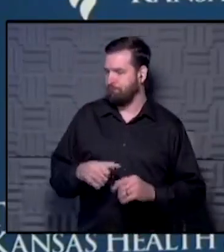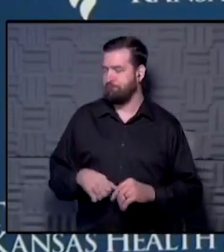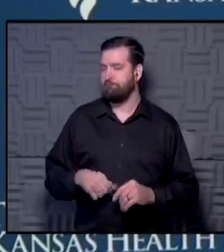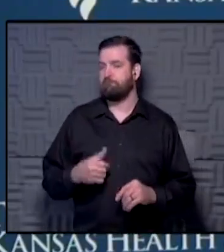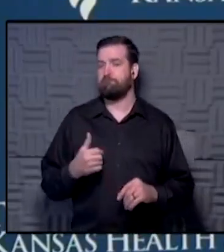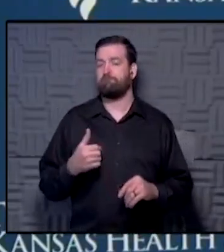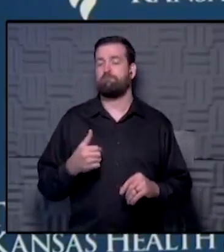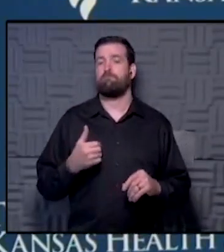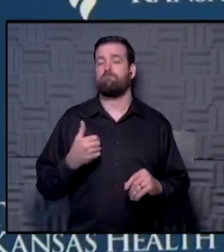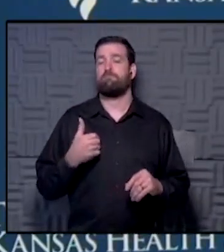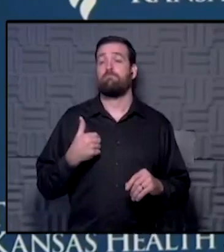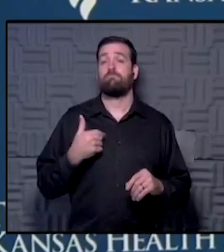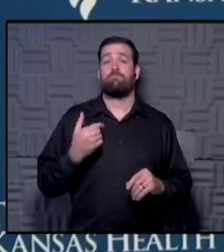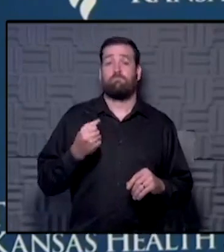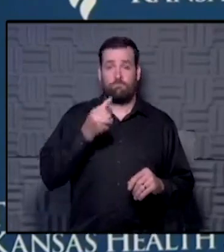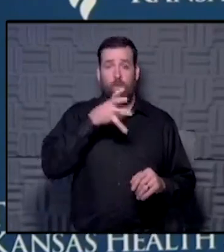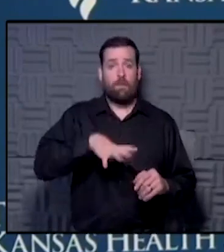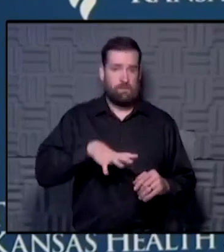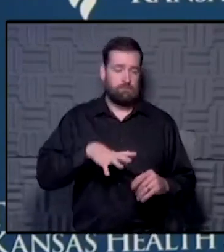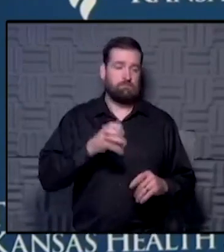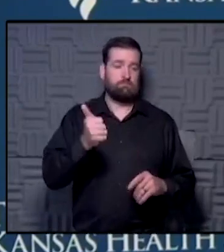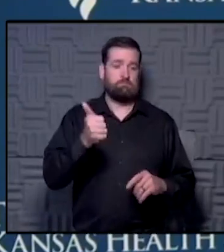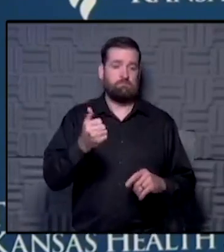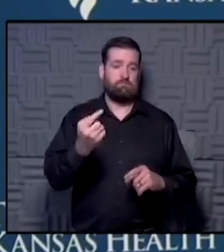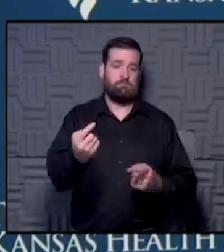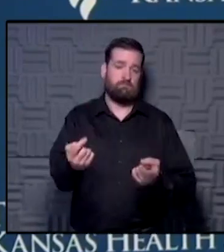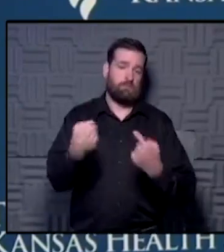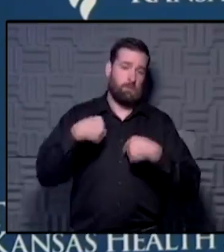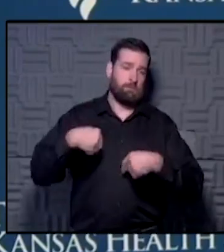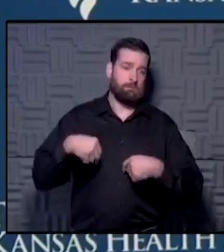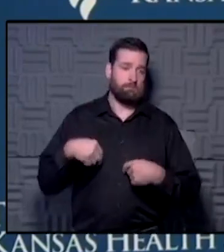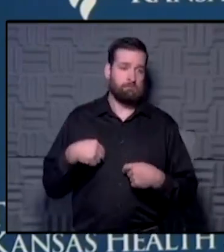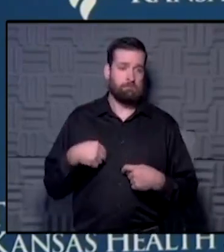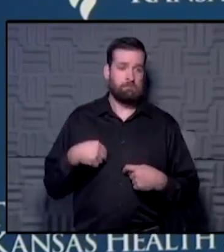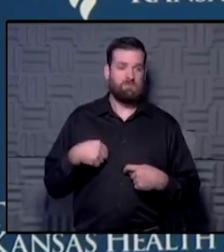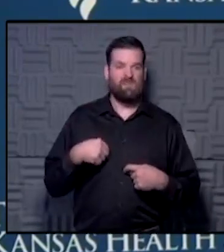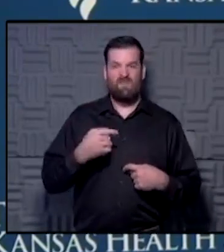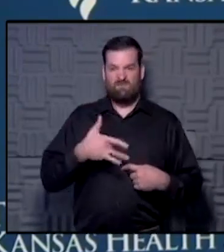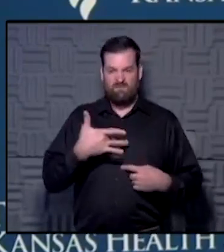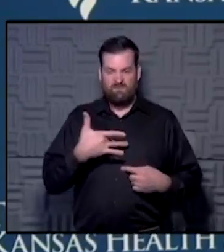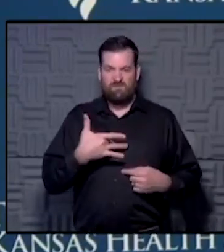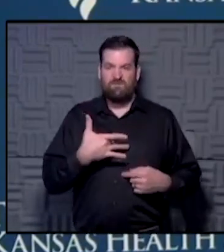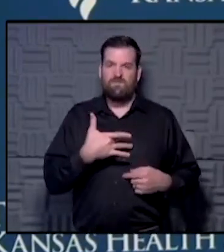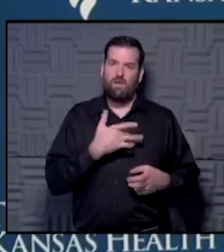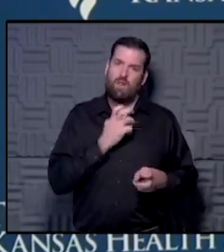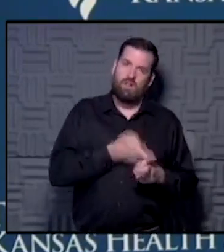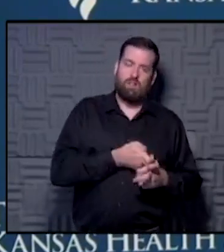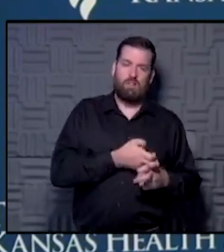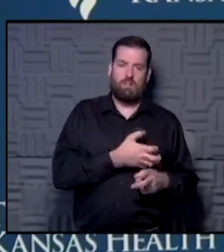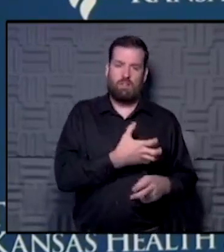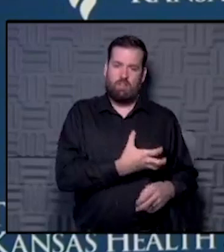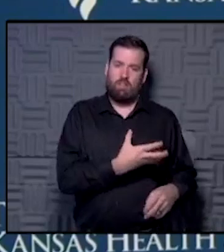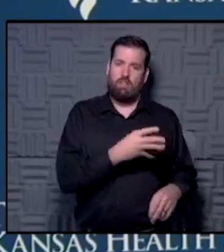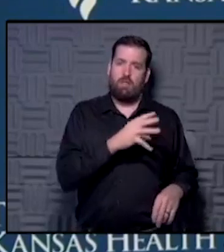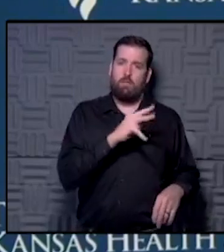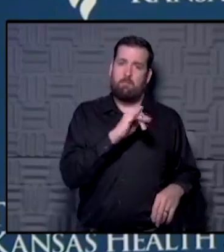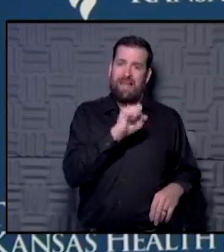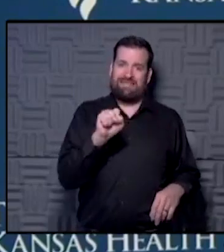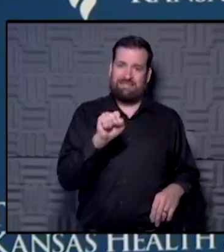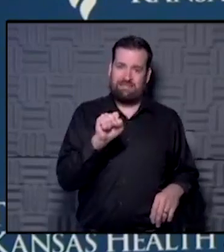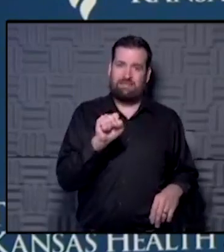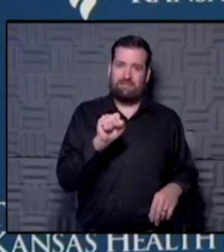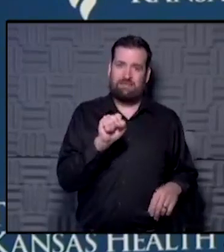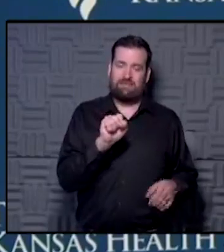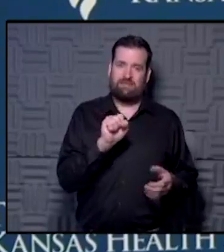even had women who have come in and they have been able to feel a mass in their breast. So that already is